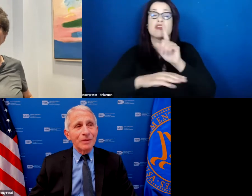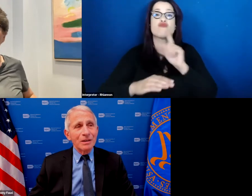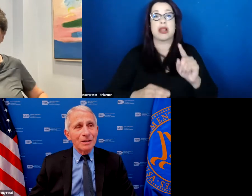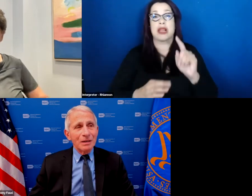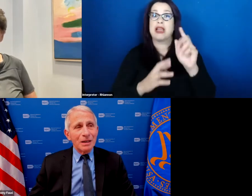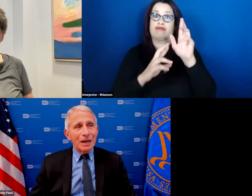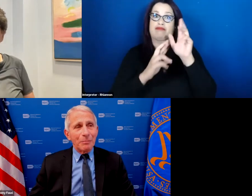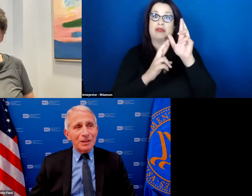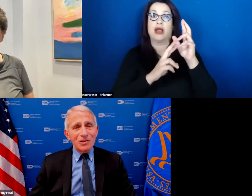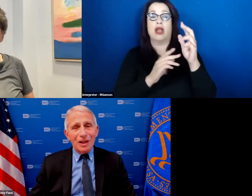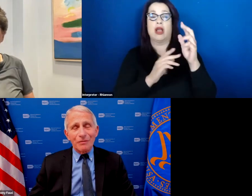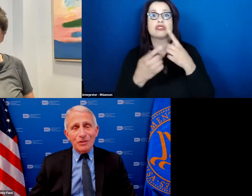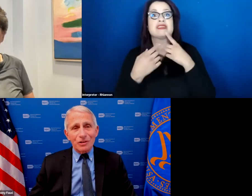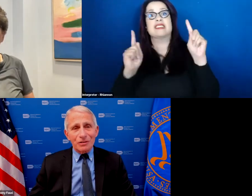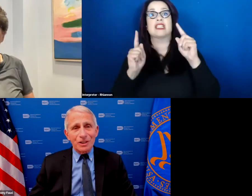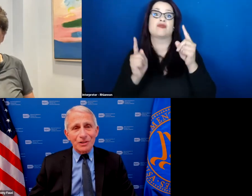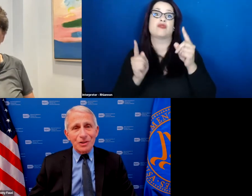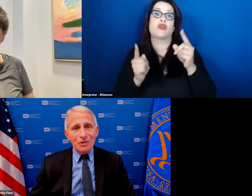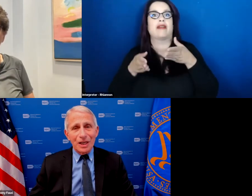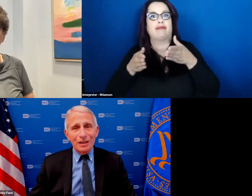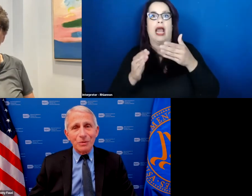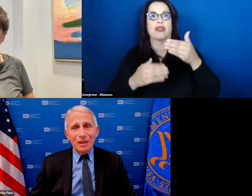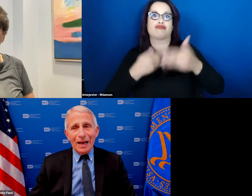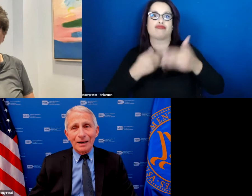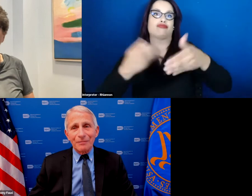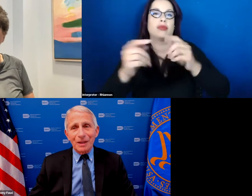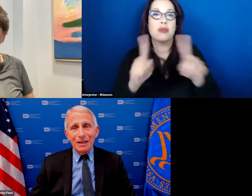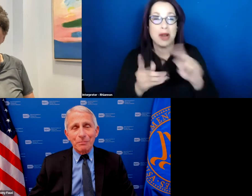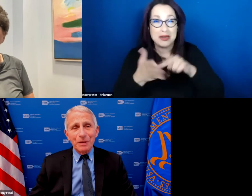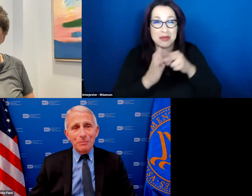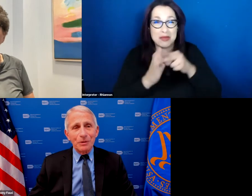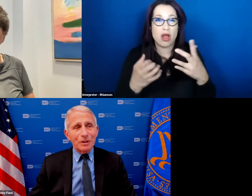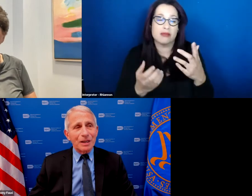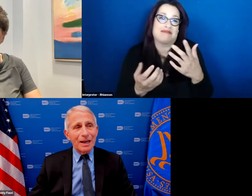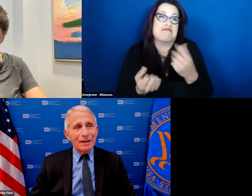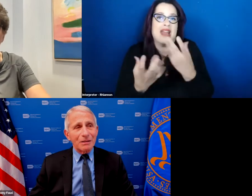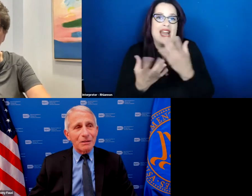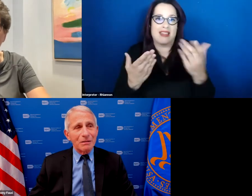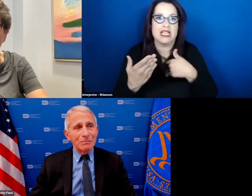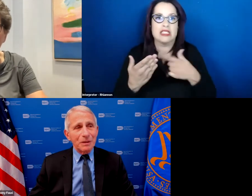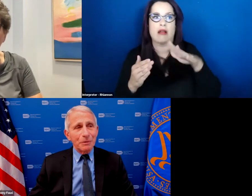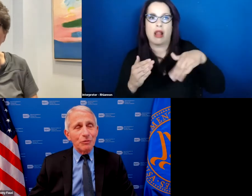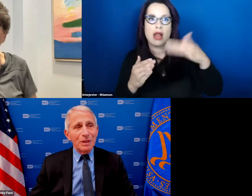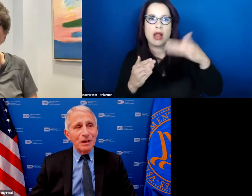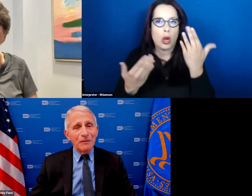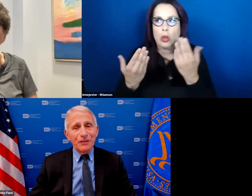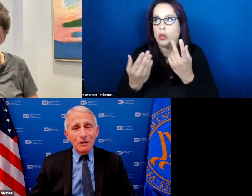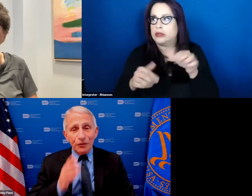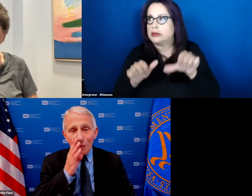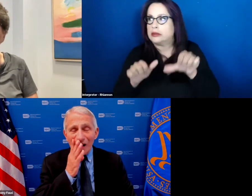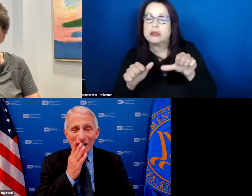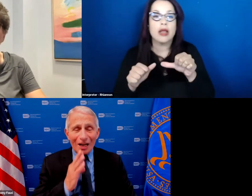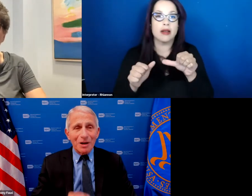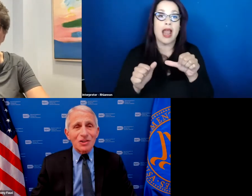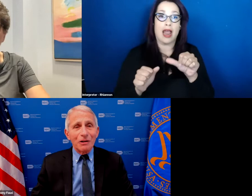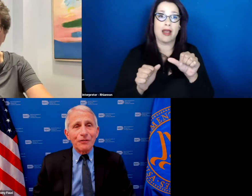but there's a lot of uncertainty associated with that and people look at people who've been in the field